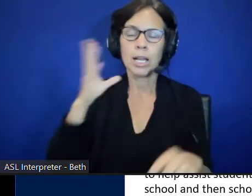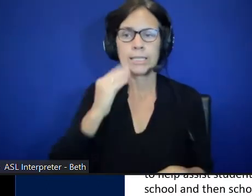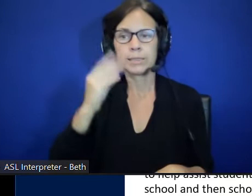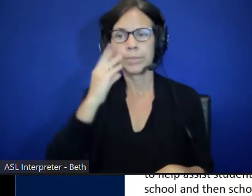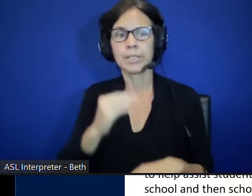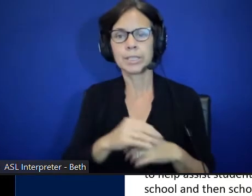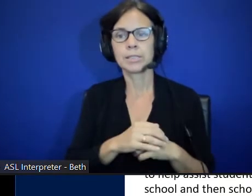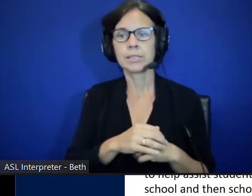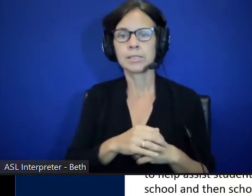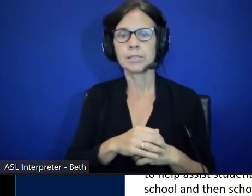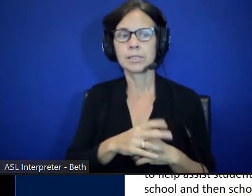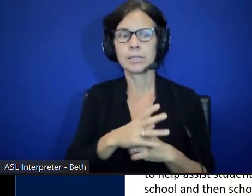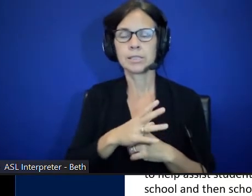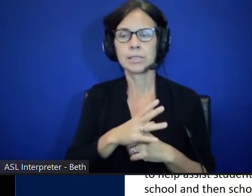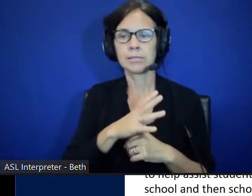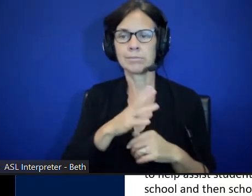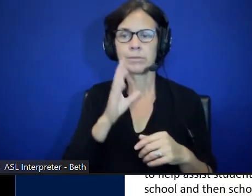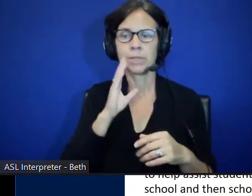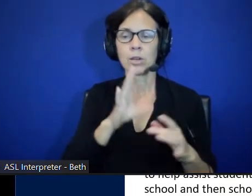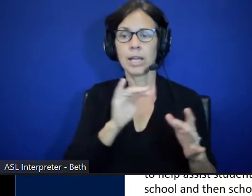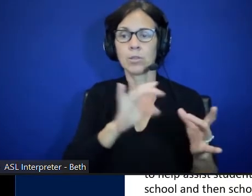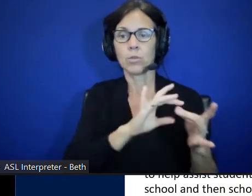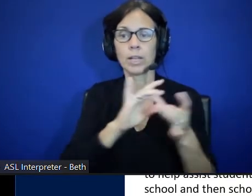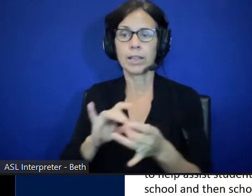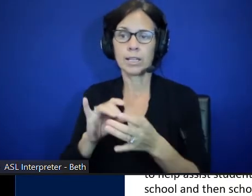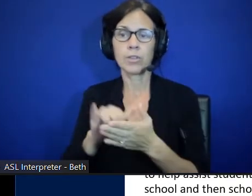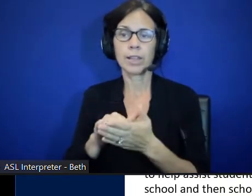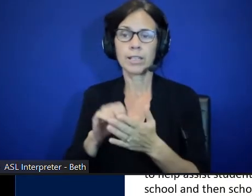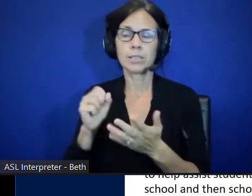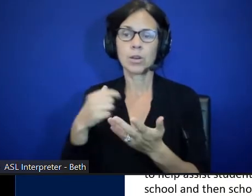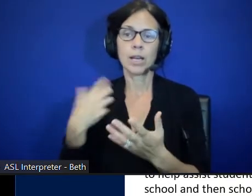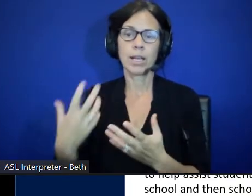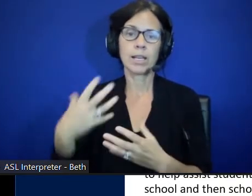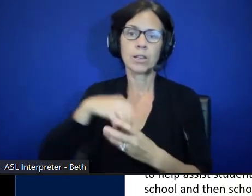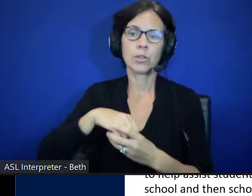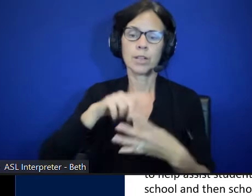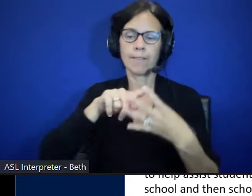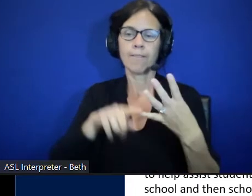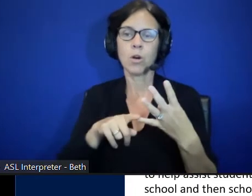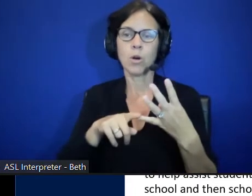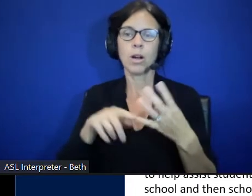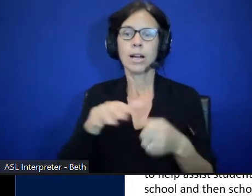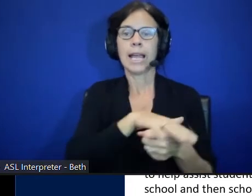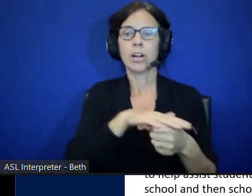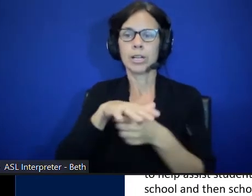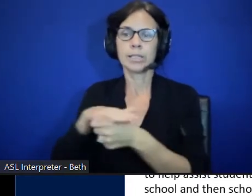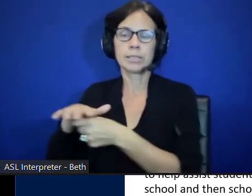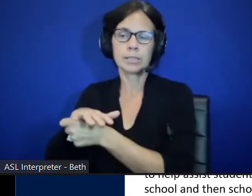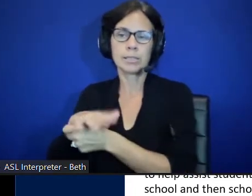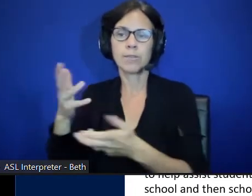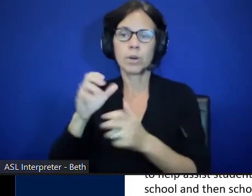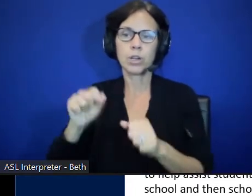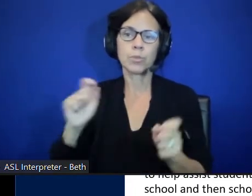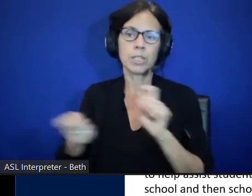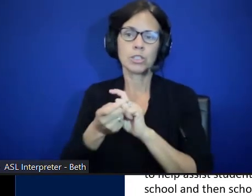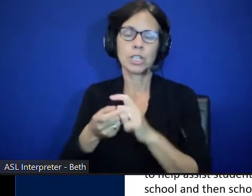stuff and along those lines. And so I included four areas of what can be changed during